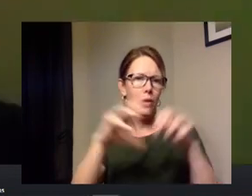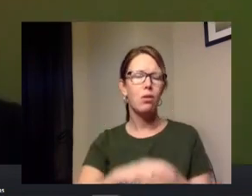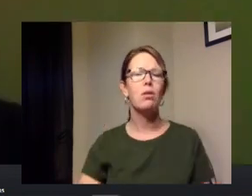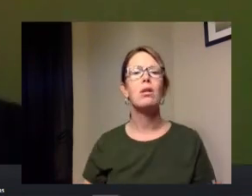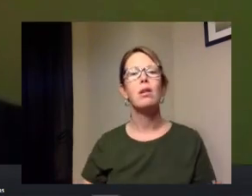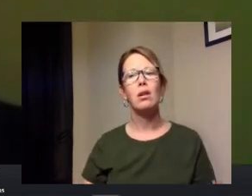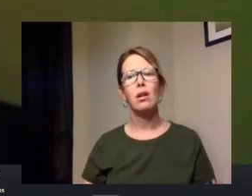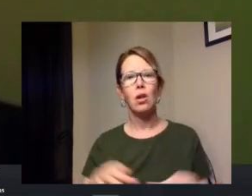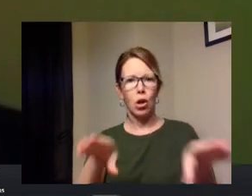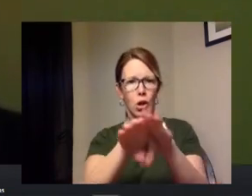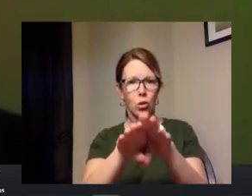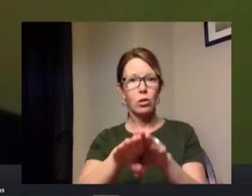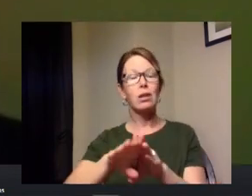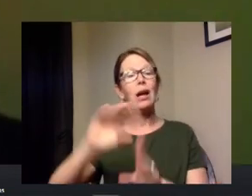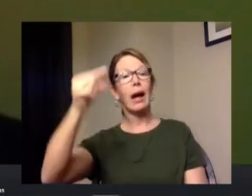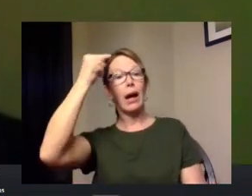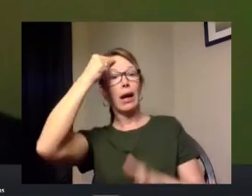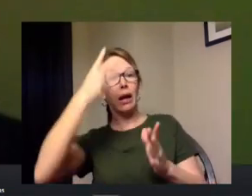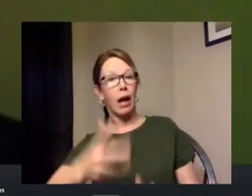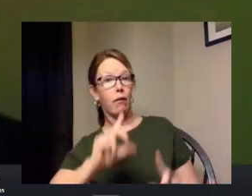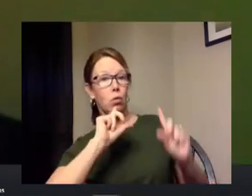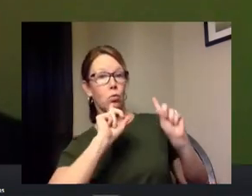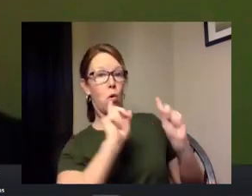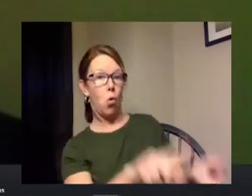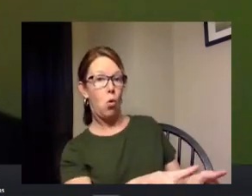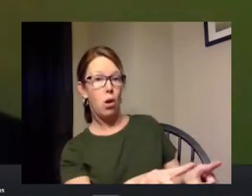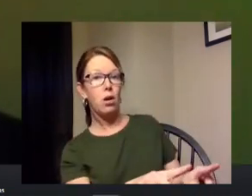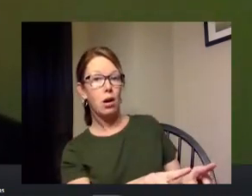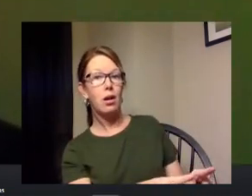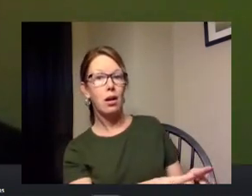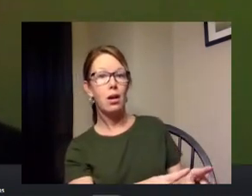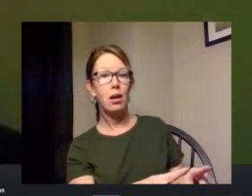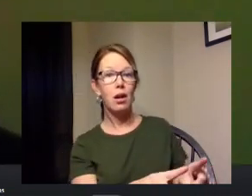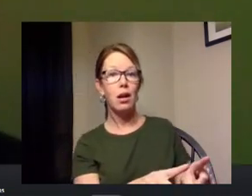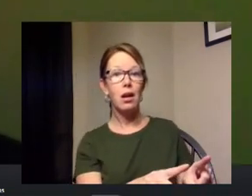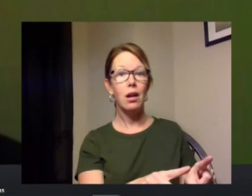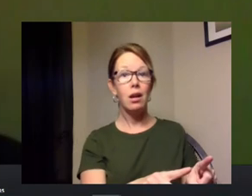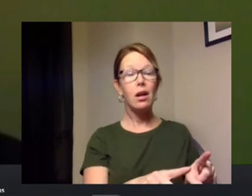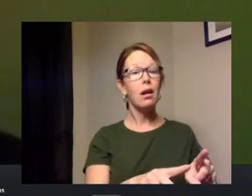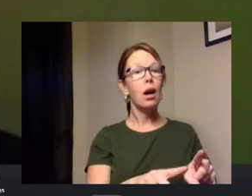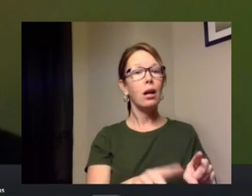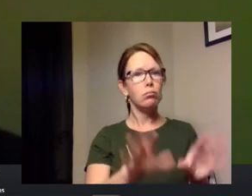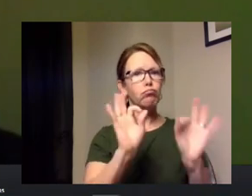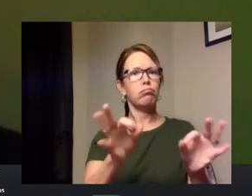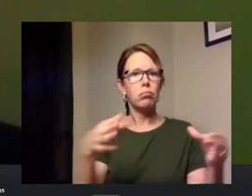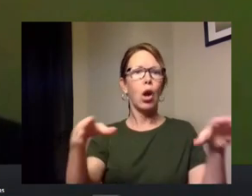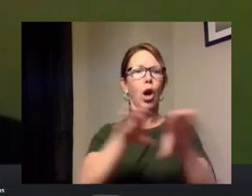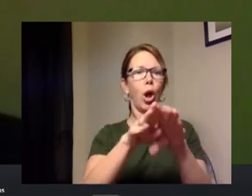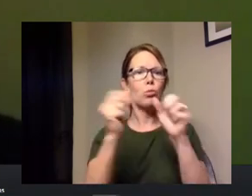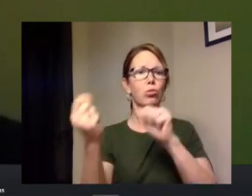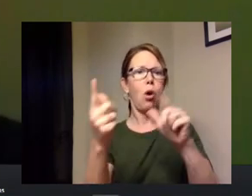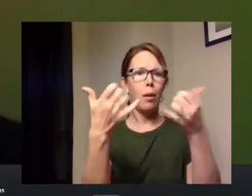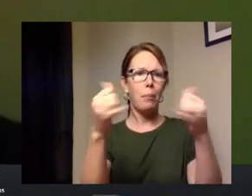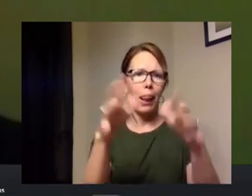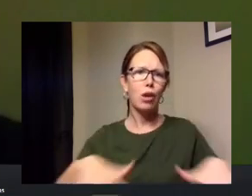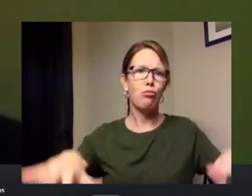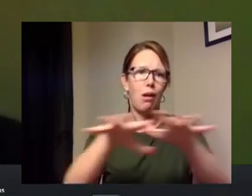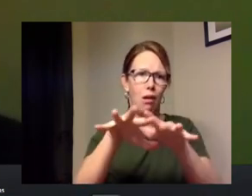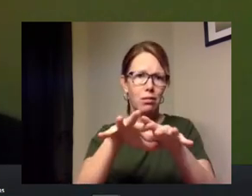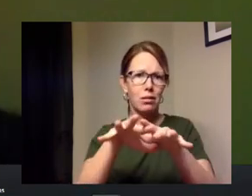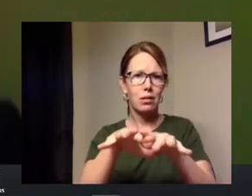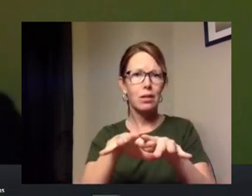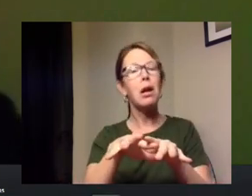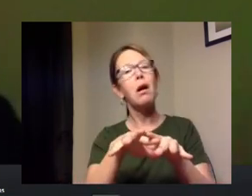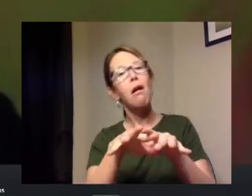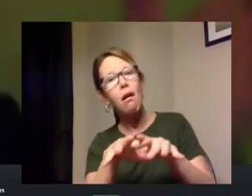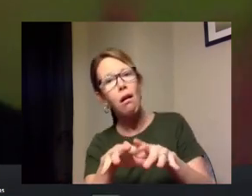governor's order included uh closing uh playgrounds and it's true that perhaps when you play